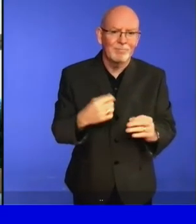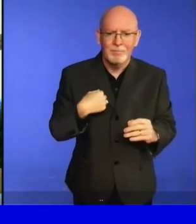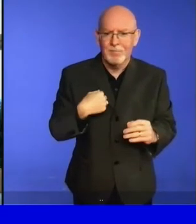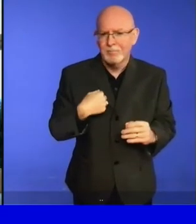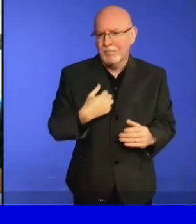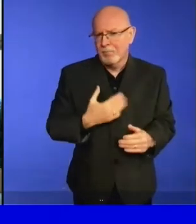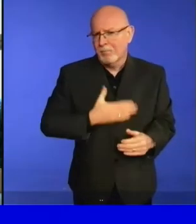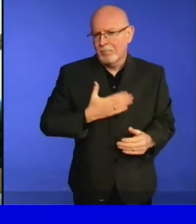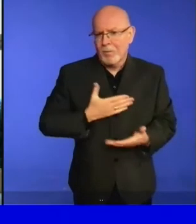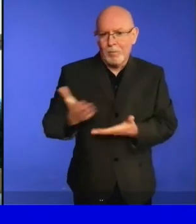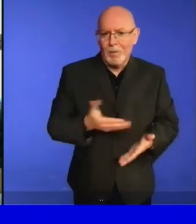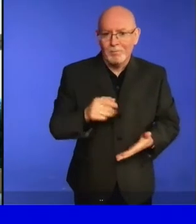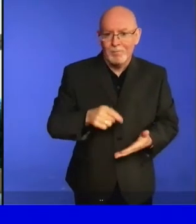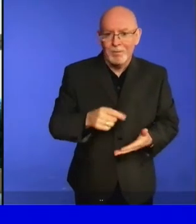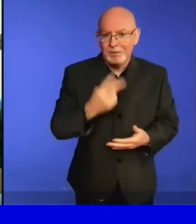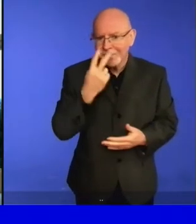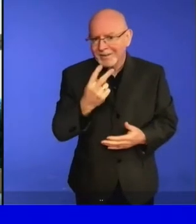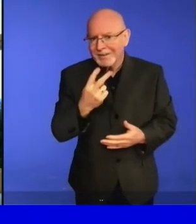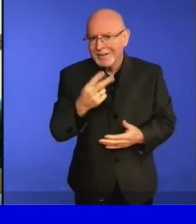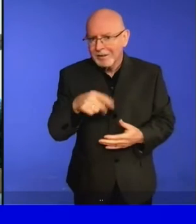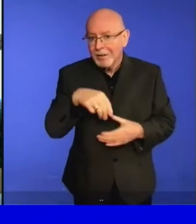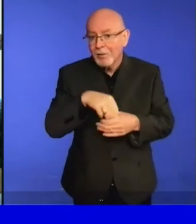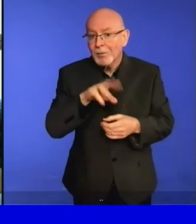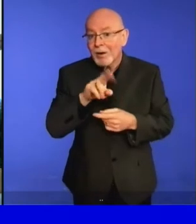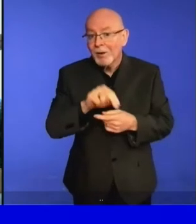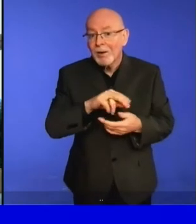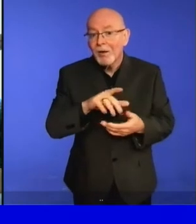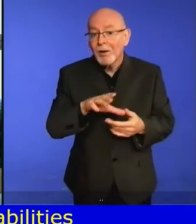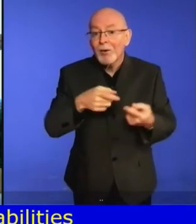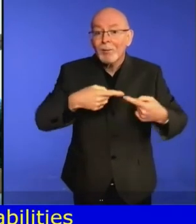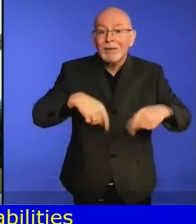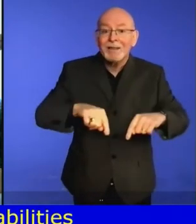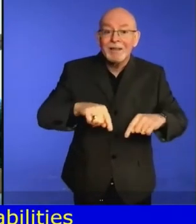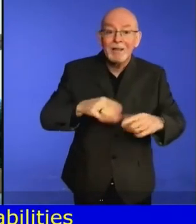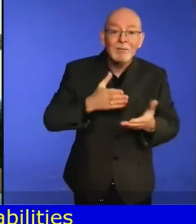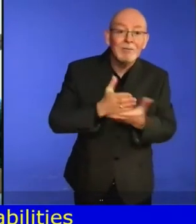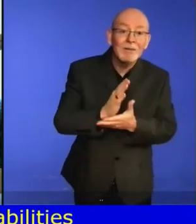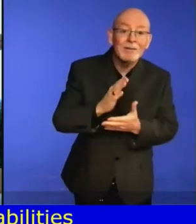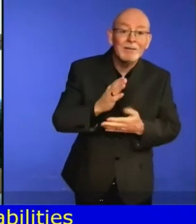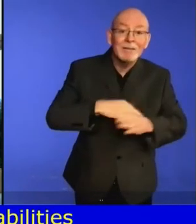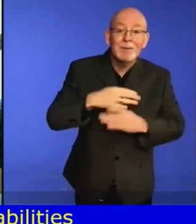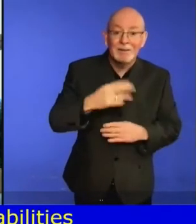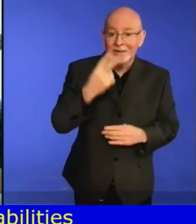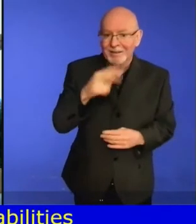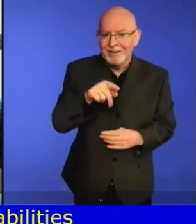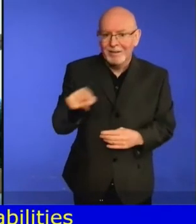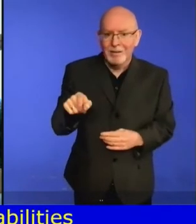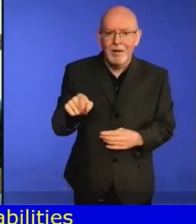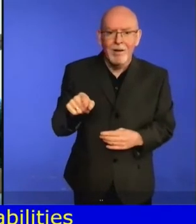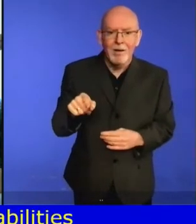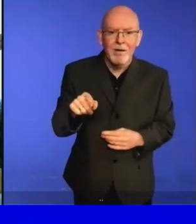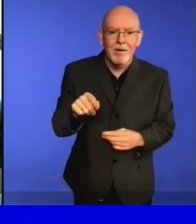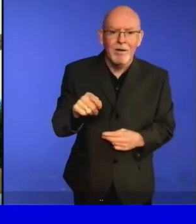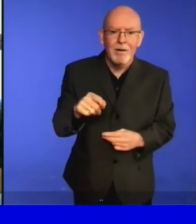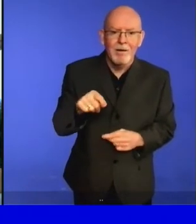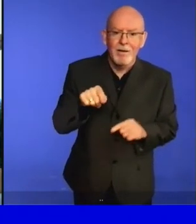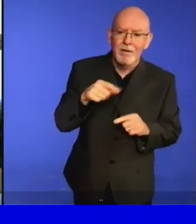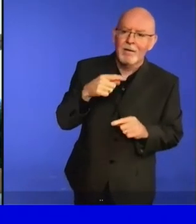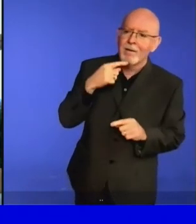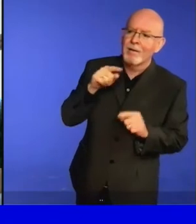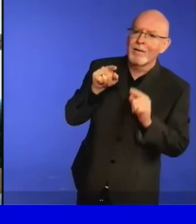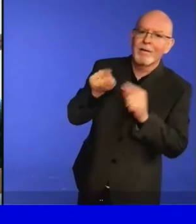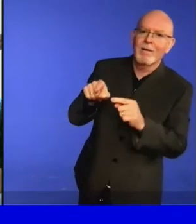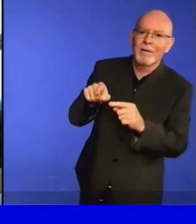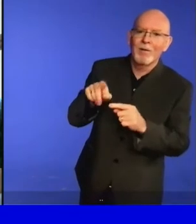under the UNCRPD. Much of my future work agenda will have to do with systems